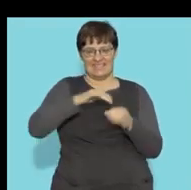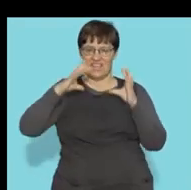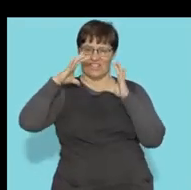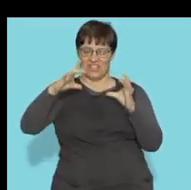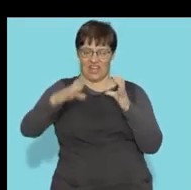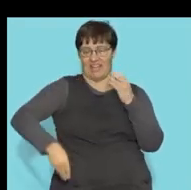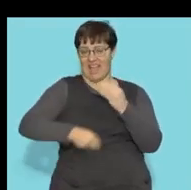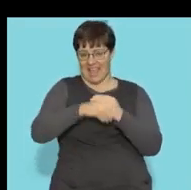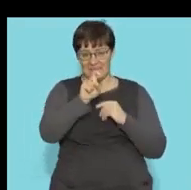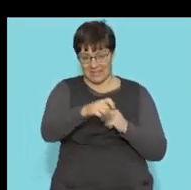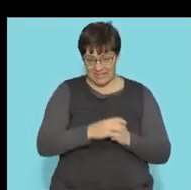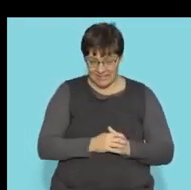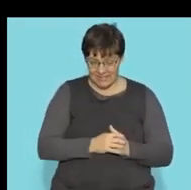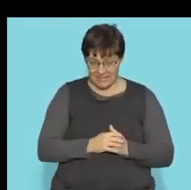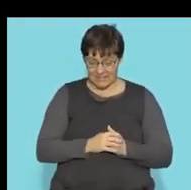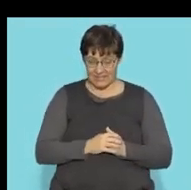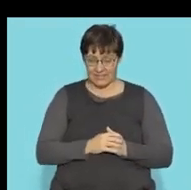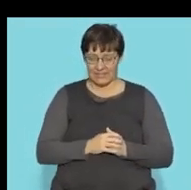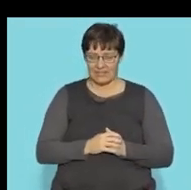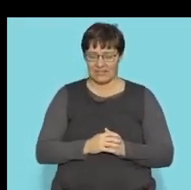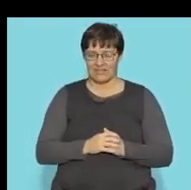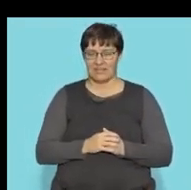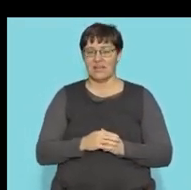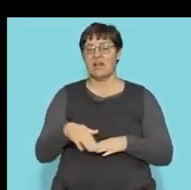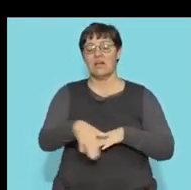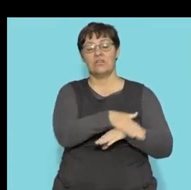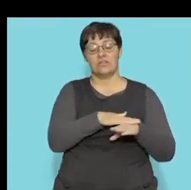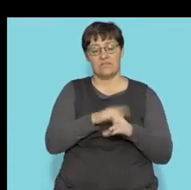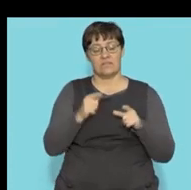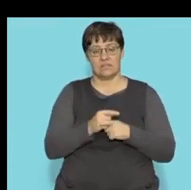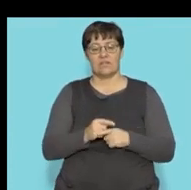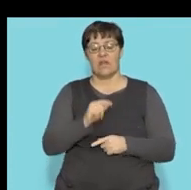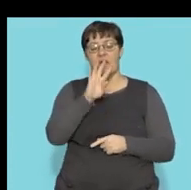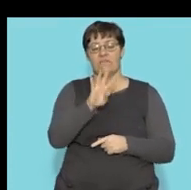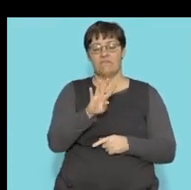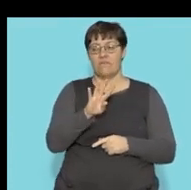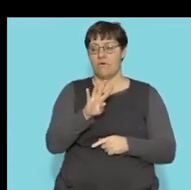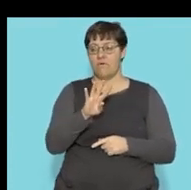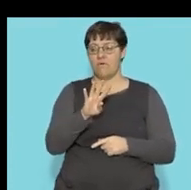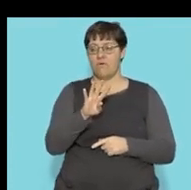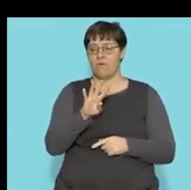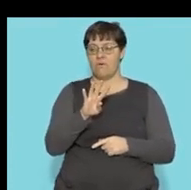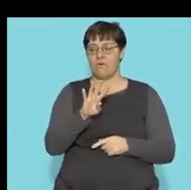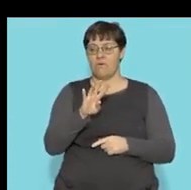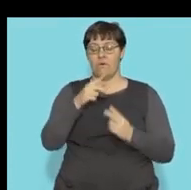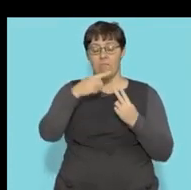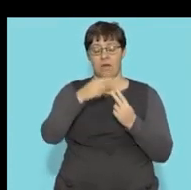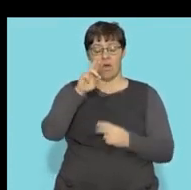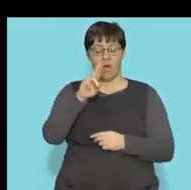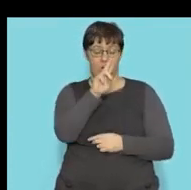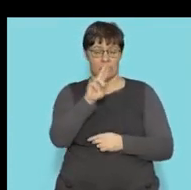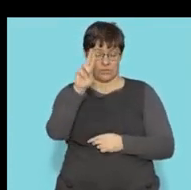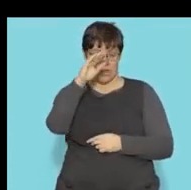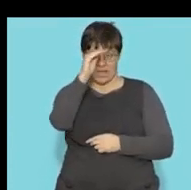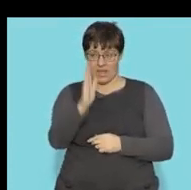one circle as well. So the surface area of a sphere is 4 pi r squared. And then I